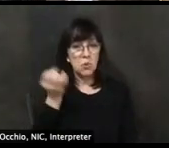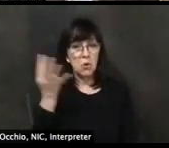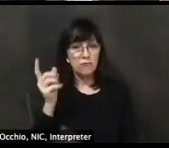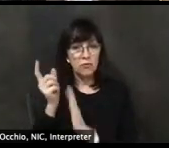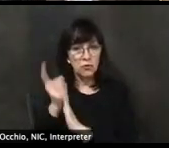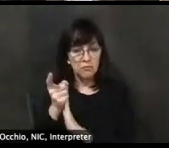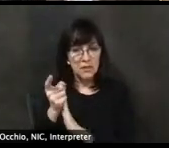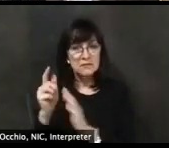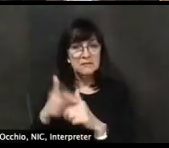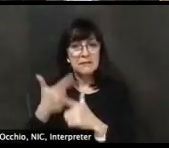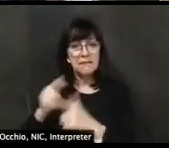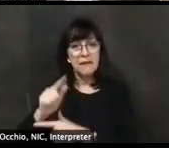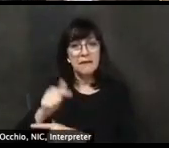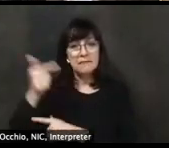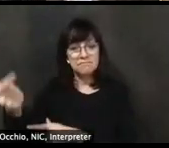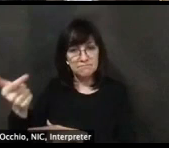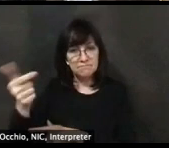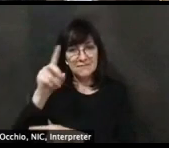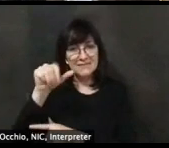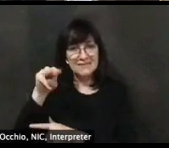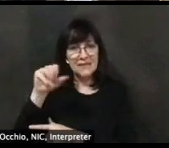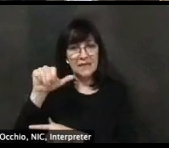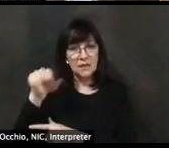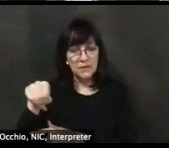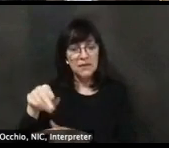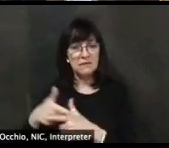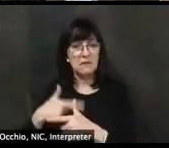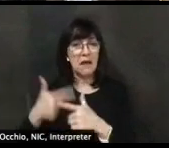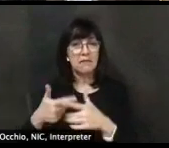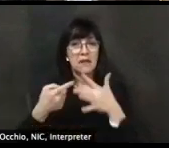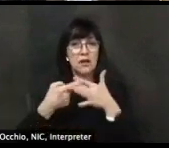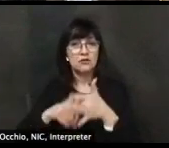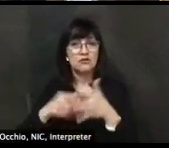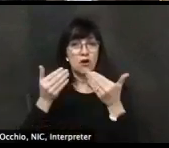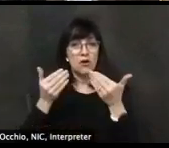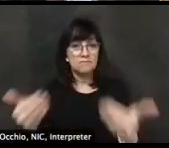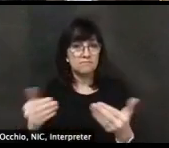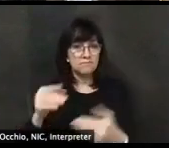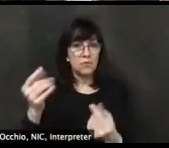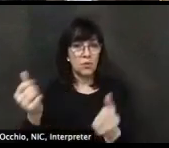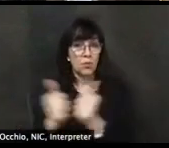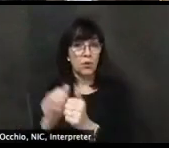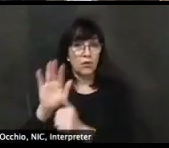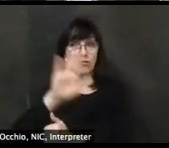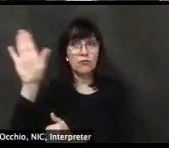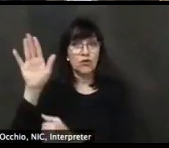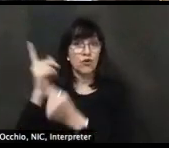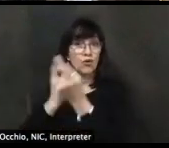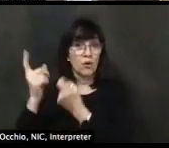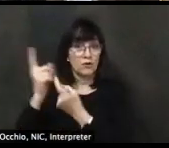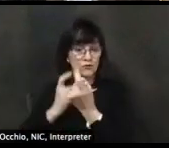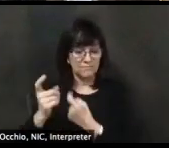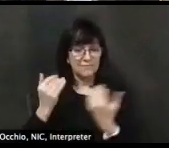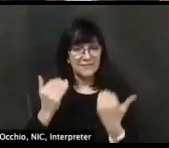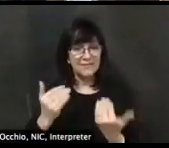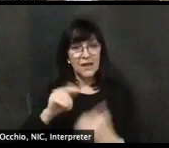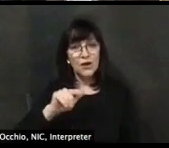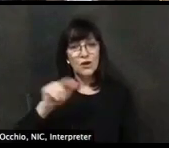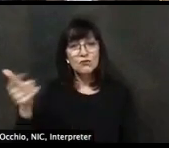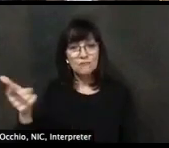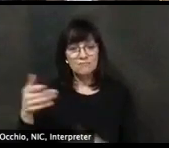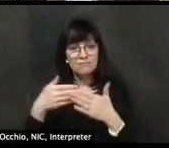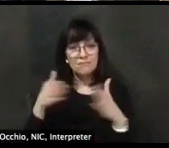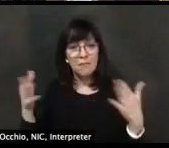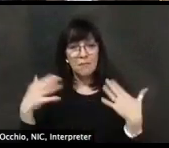over to Damien, and then we'll go right into our questions. So Dr. Rattay, open to you. Thank you so much, Lieutenant